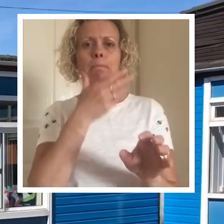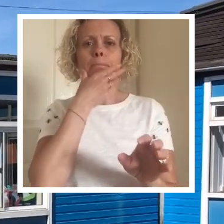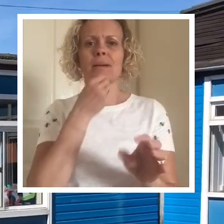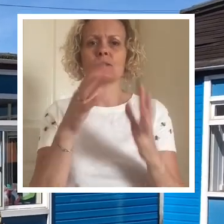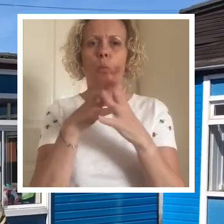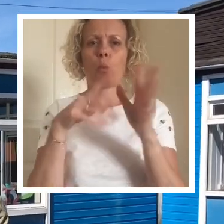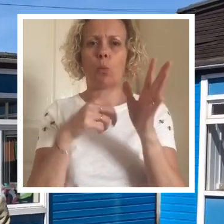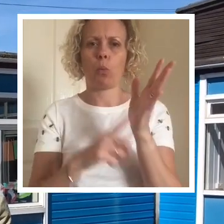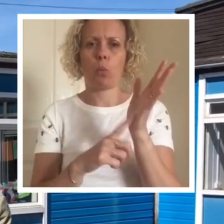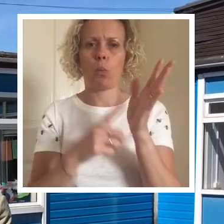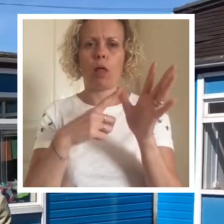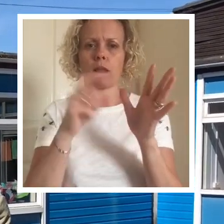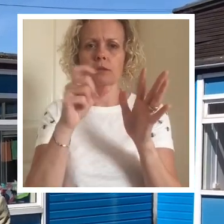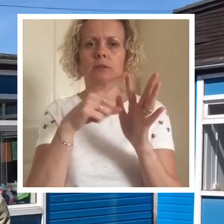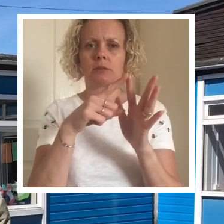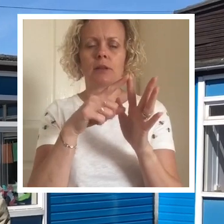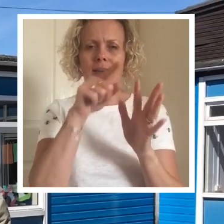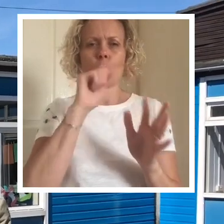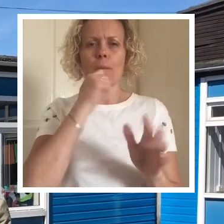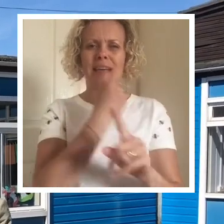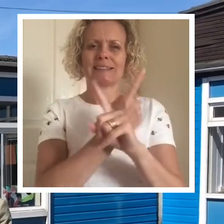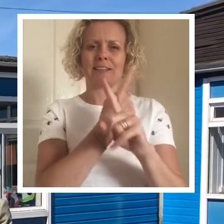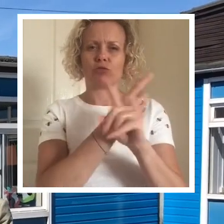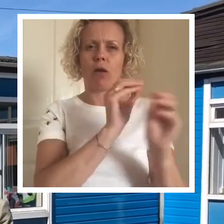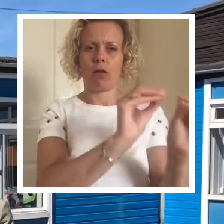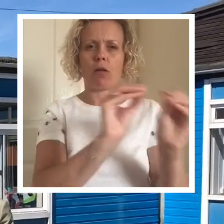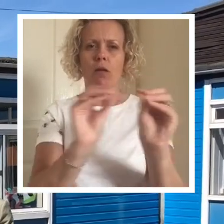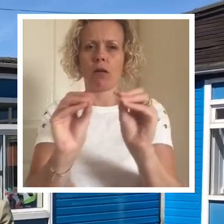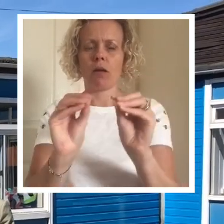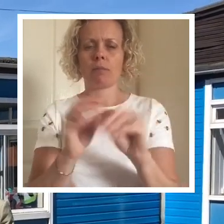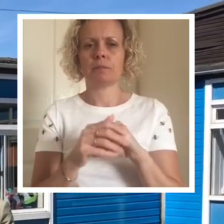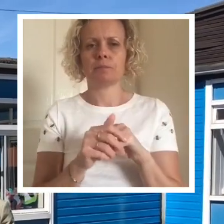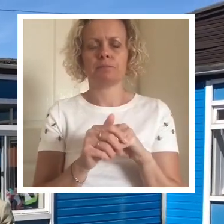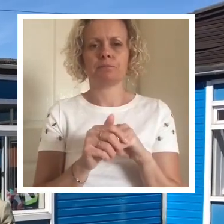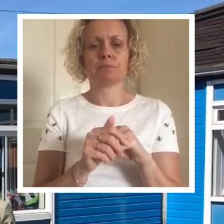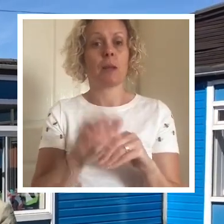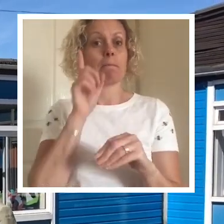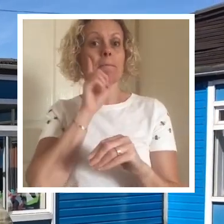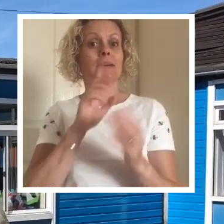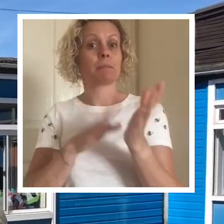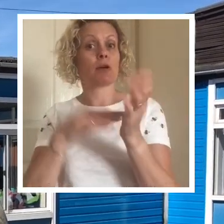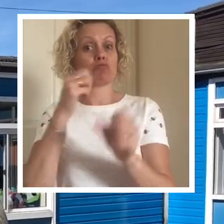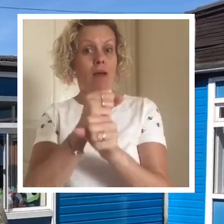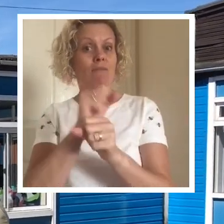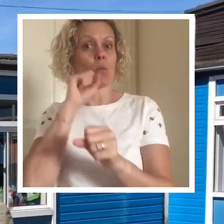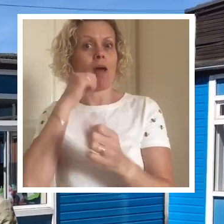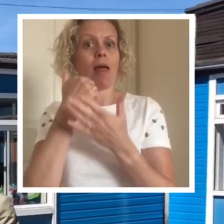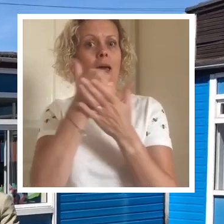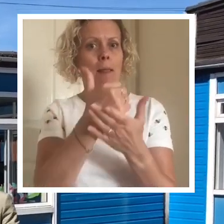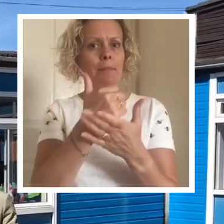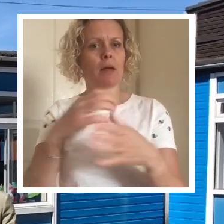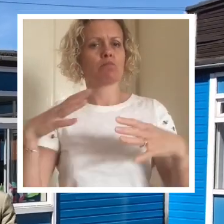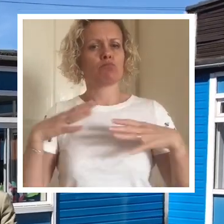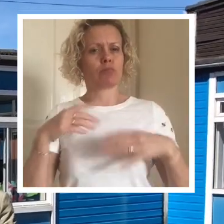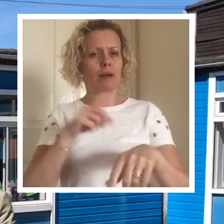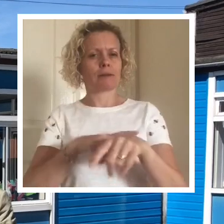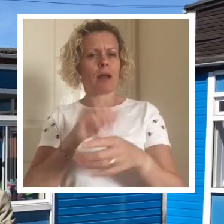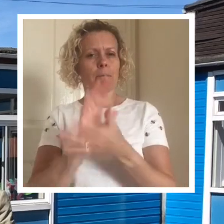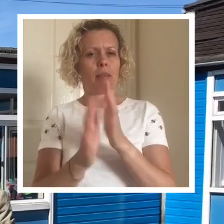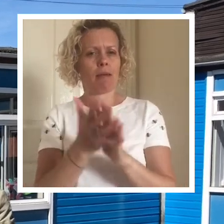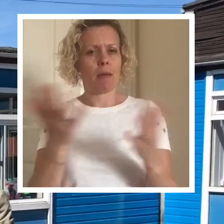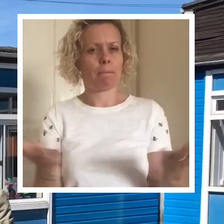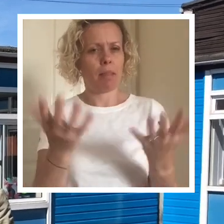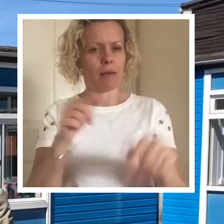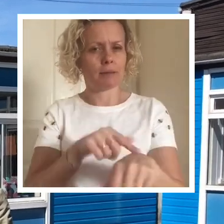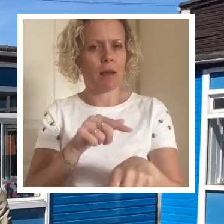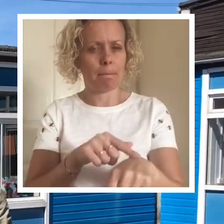year one doors beside Mr. Wallace and Mr. Wallace will be their class teacher. Ms. McGrath will be assisting and helping